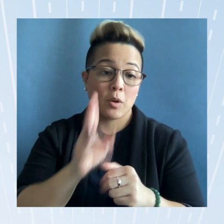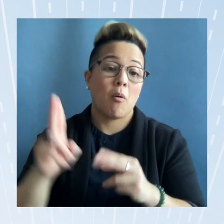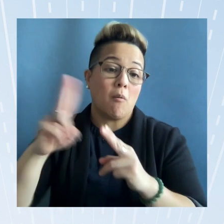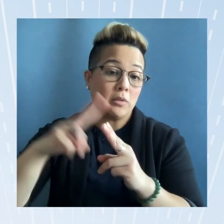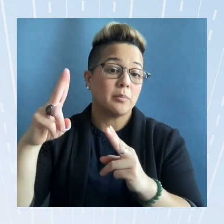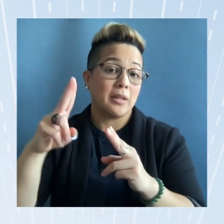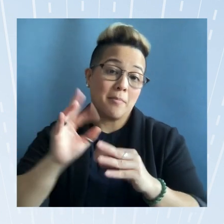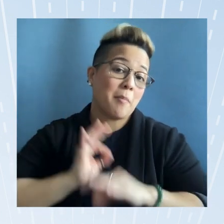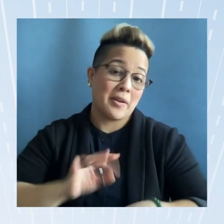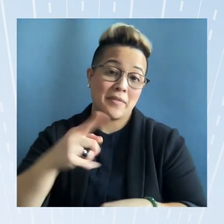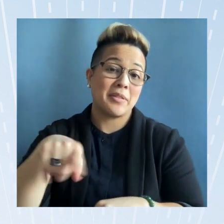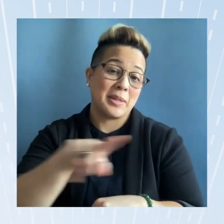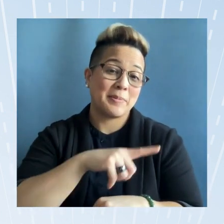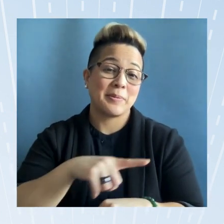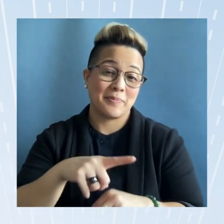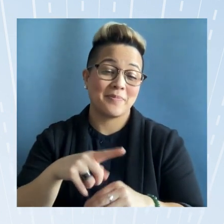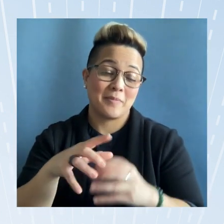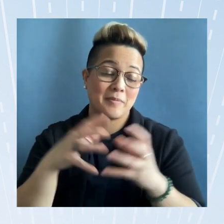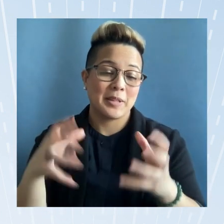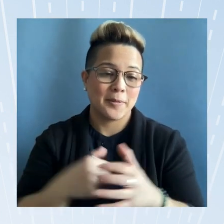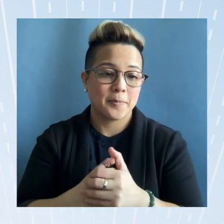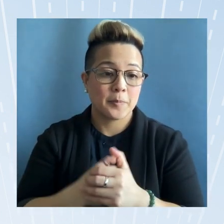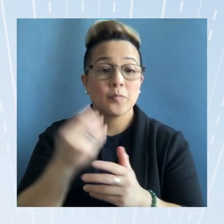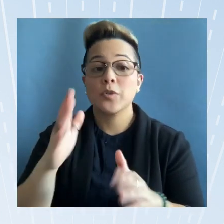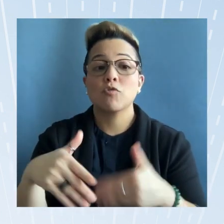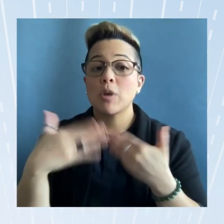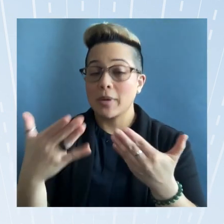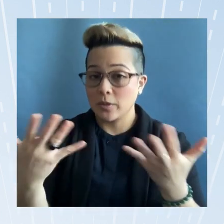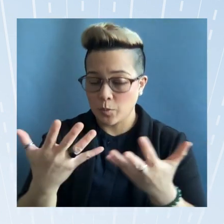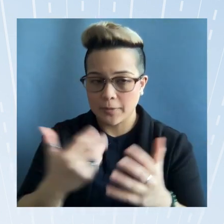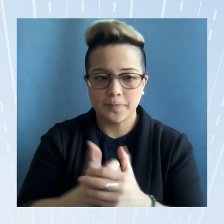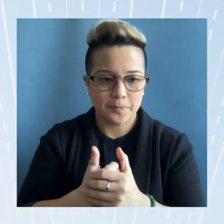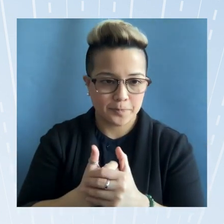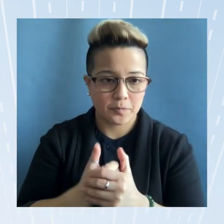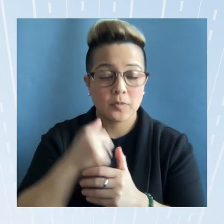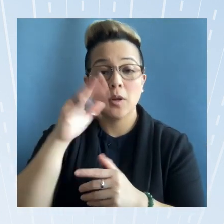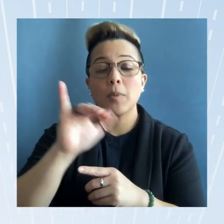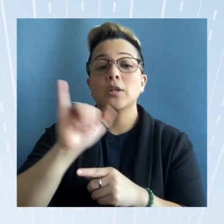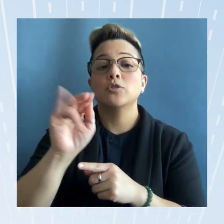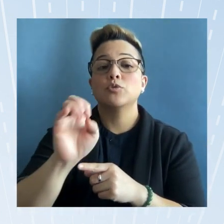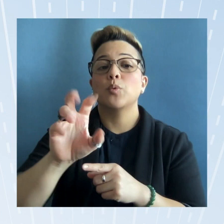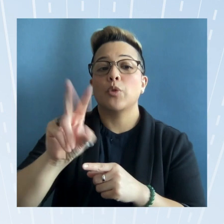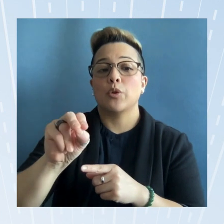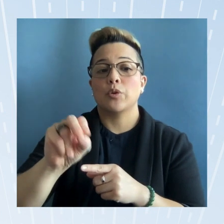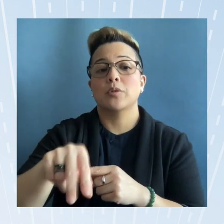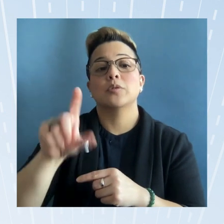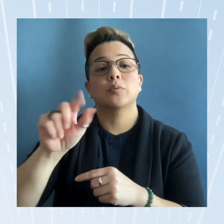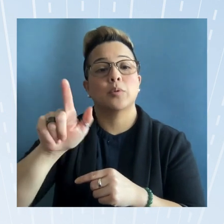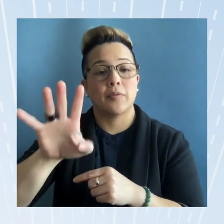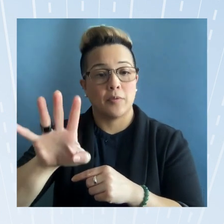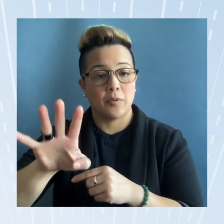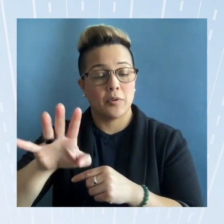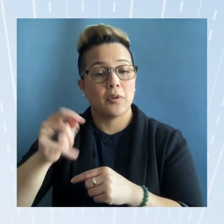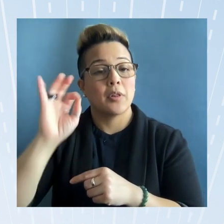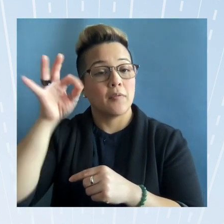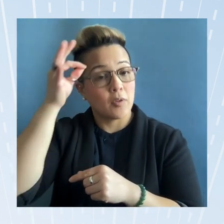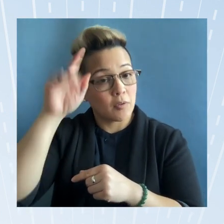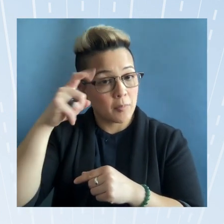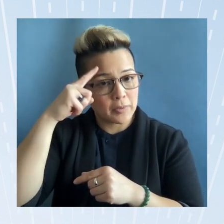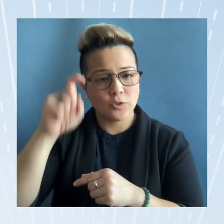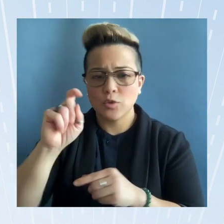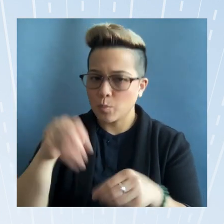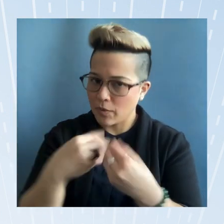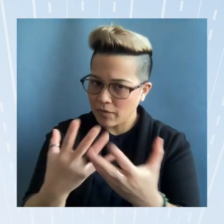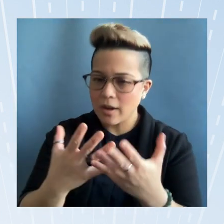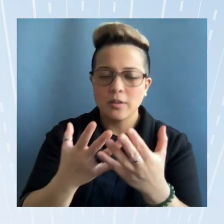the entire economy so the recommendation is by june 30 2024 the federal government should